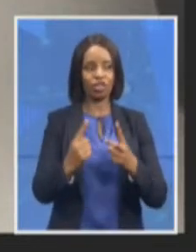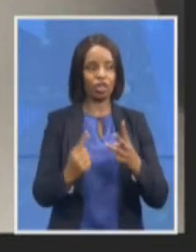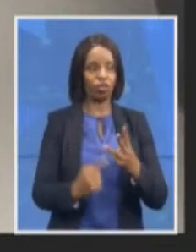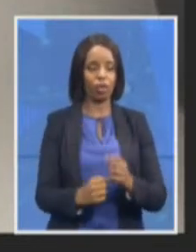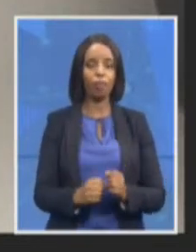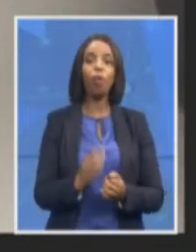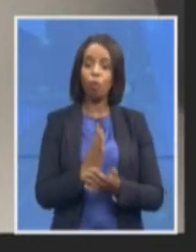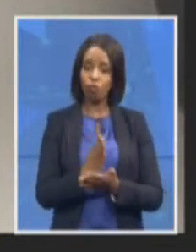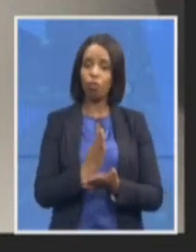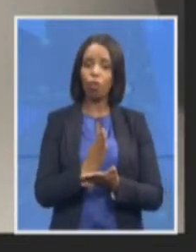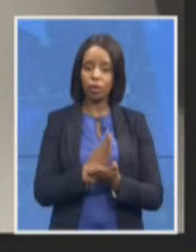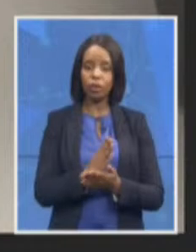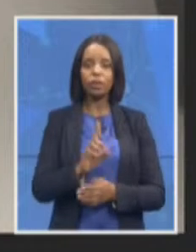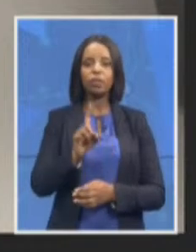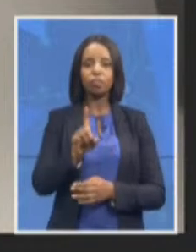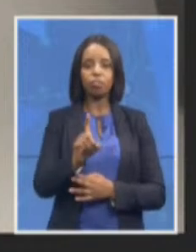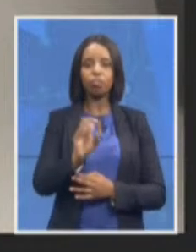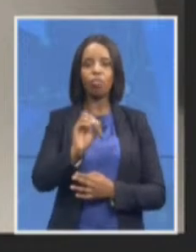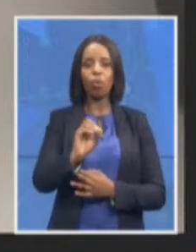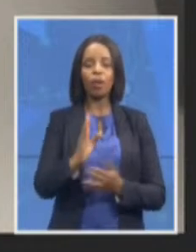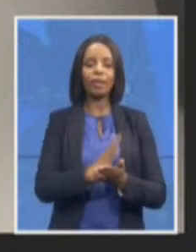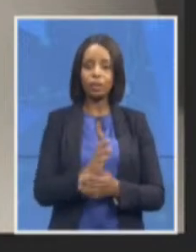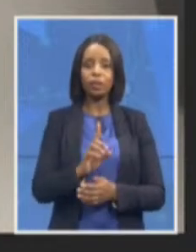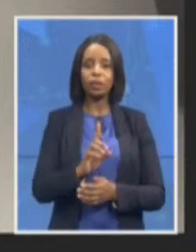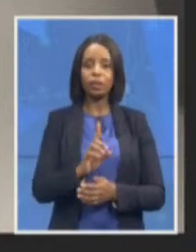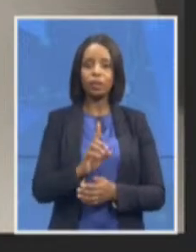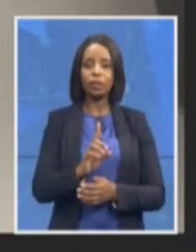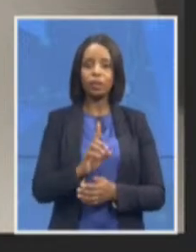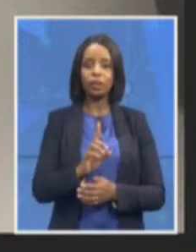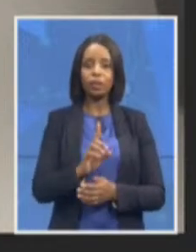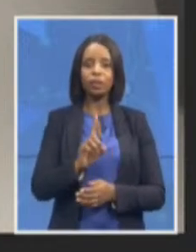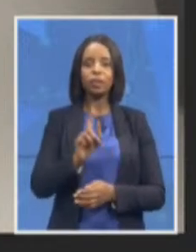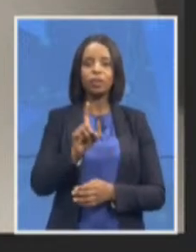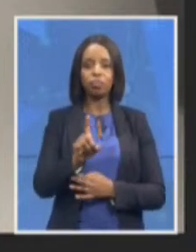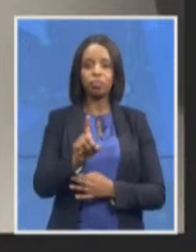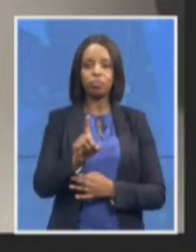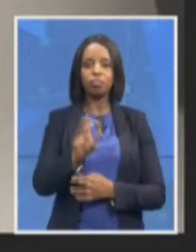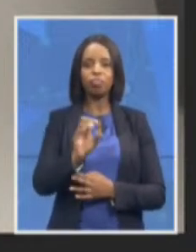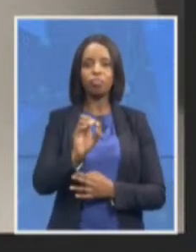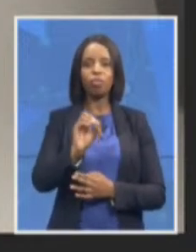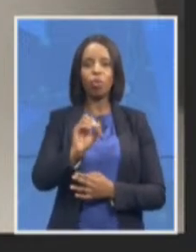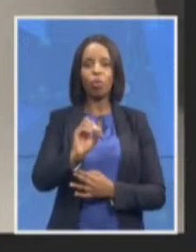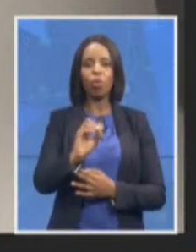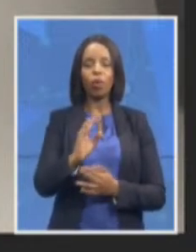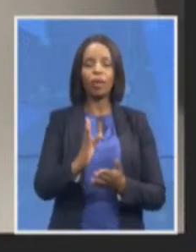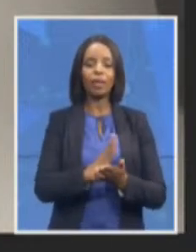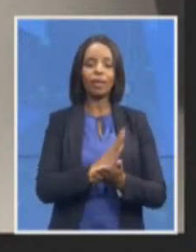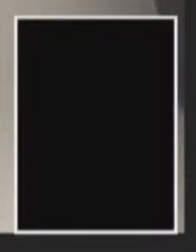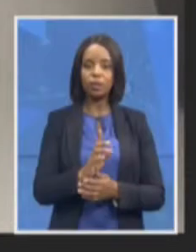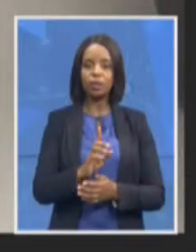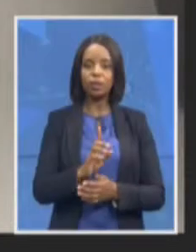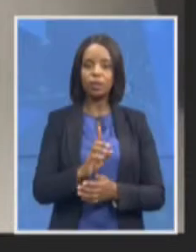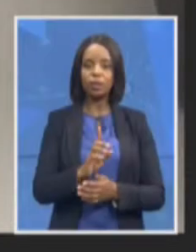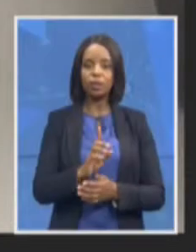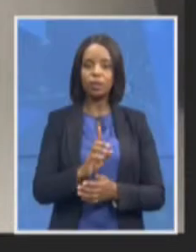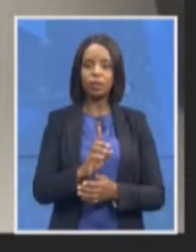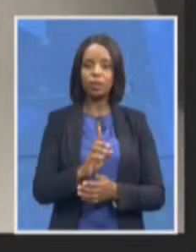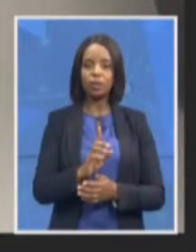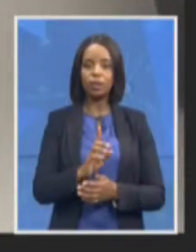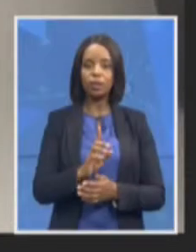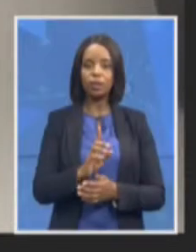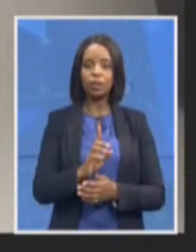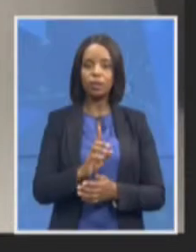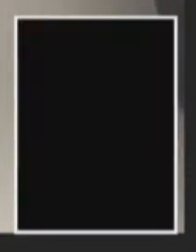staff now one of the problems within it speaks to the point I think one of the colleagues made about staff feeling demoralized in the ID